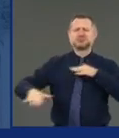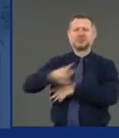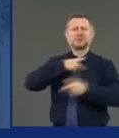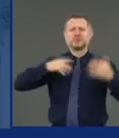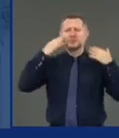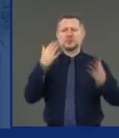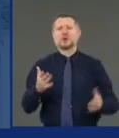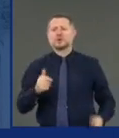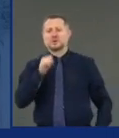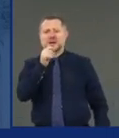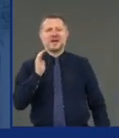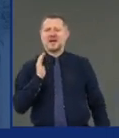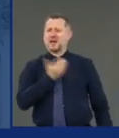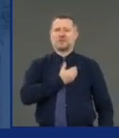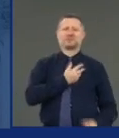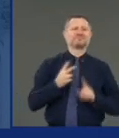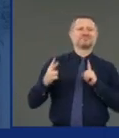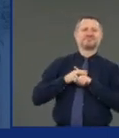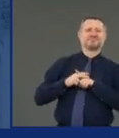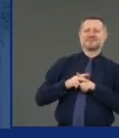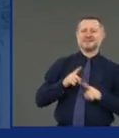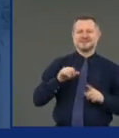international, global health.